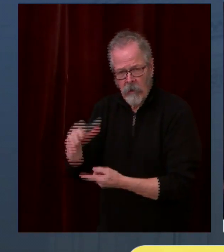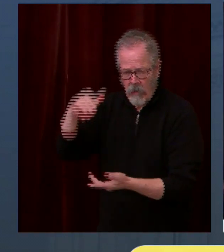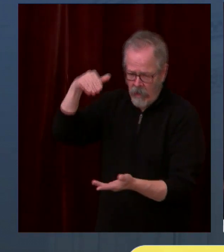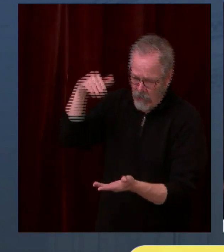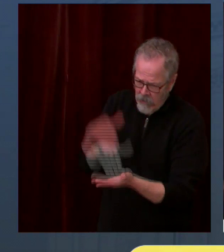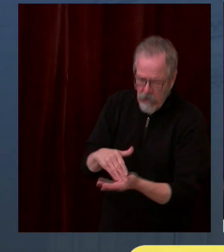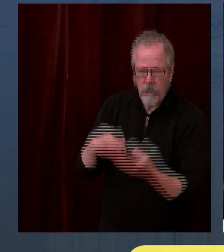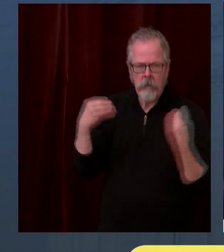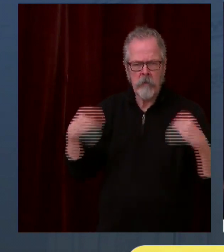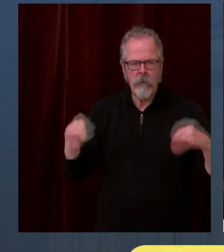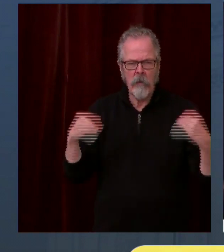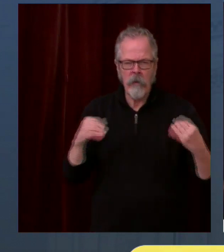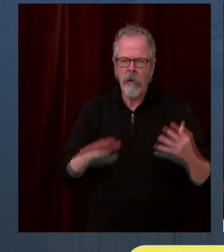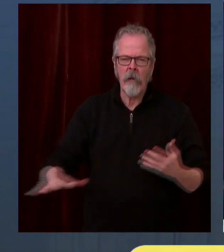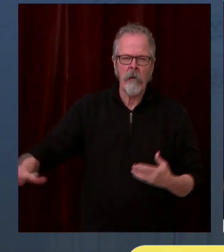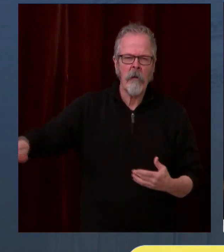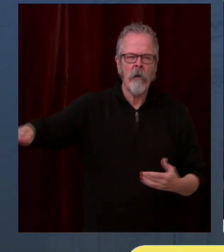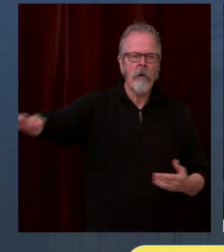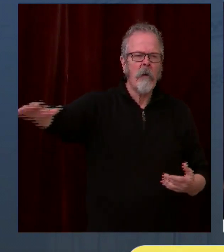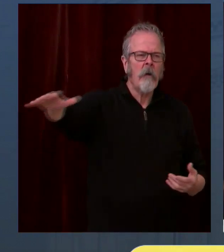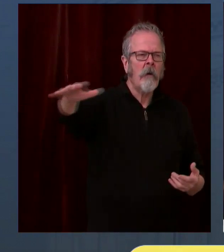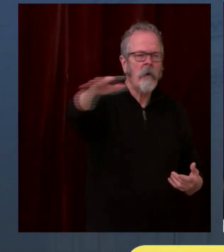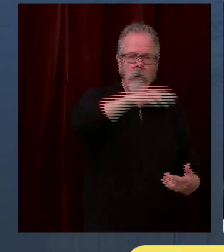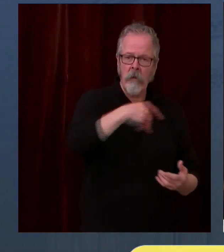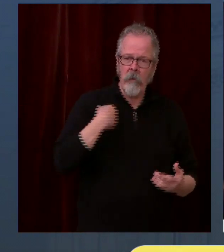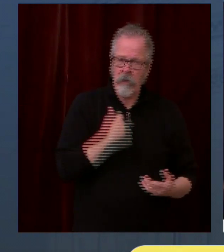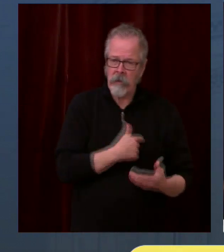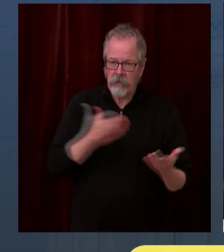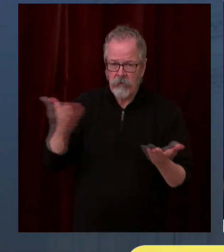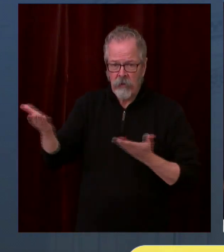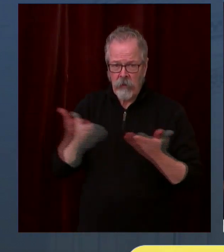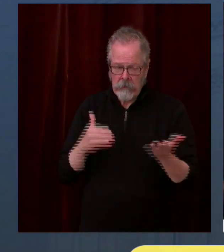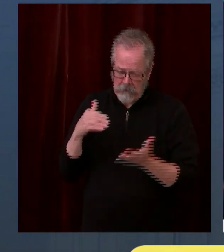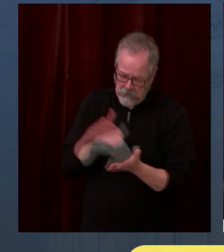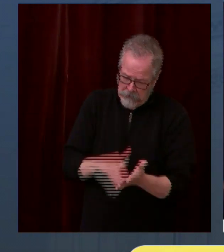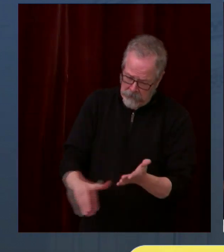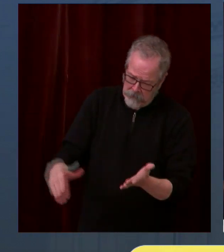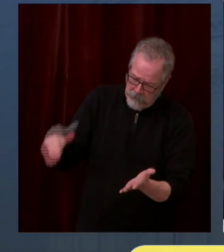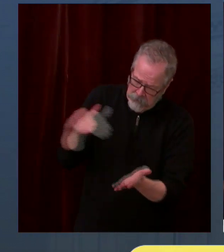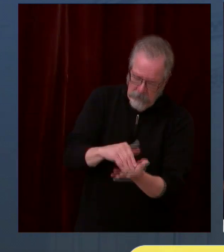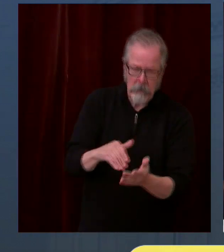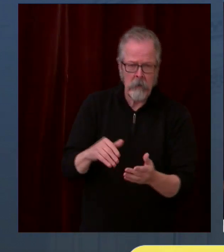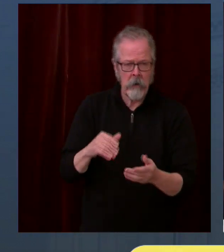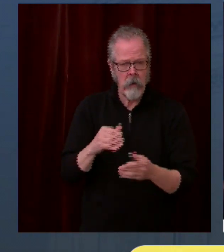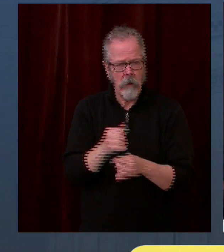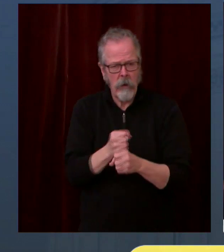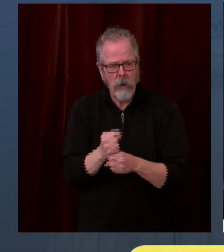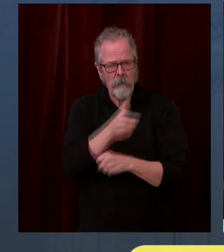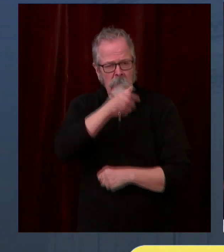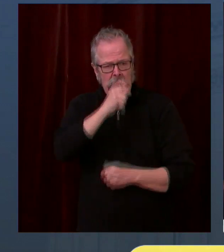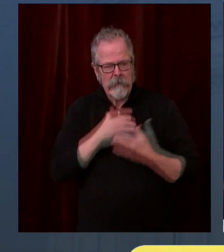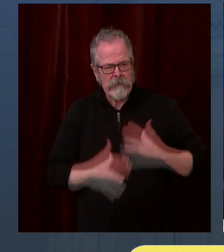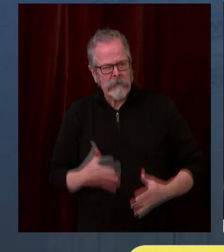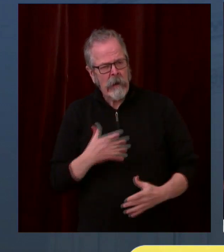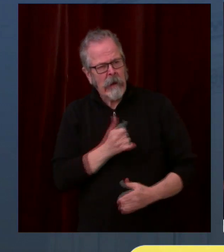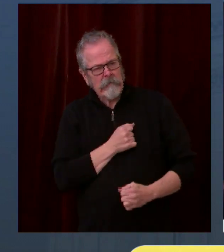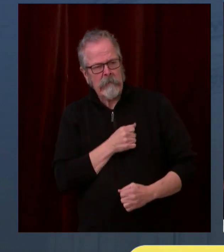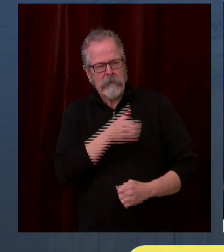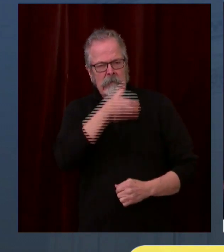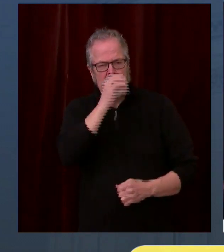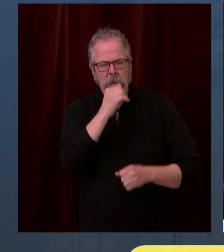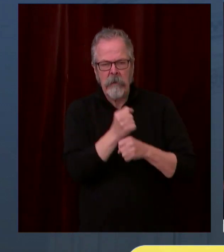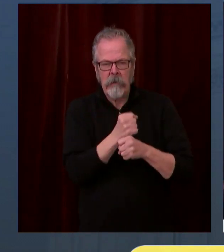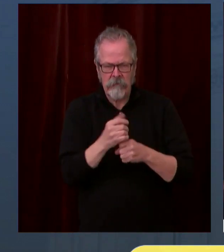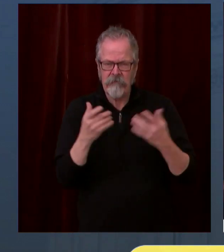human-centered design engineers who are working under the direction of the state and healthcare providers like Swedish, Kaiser Permanente